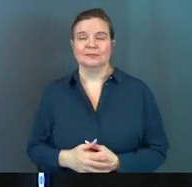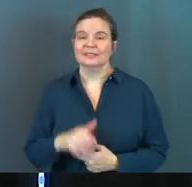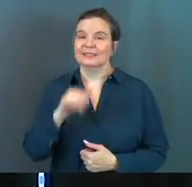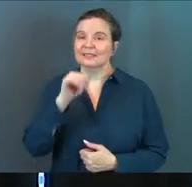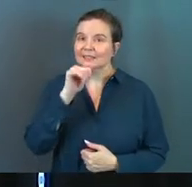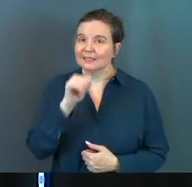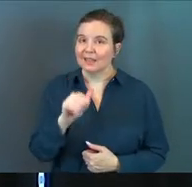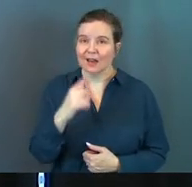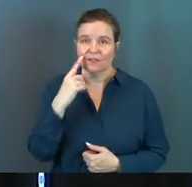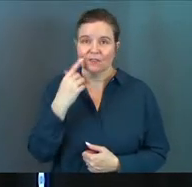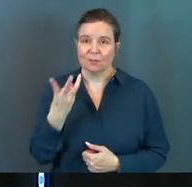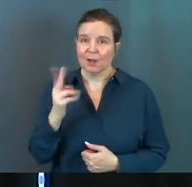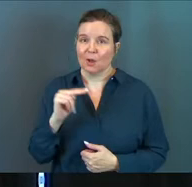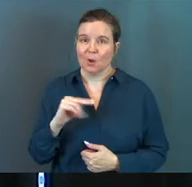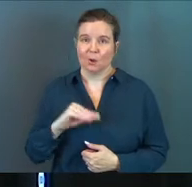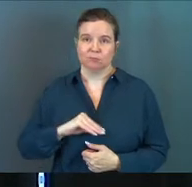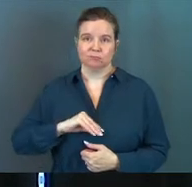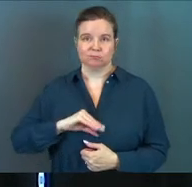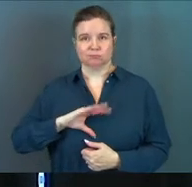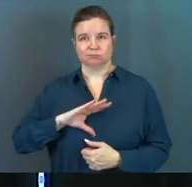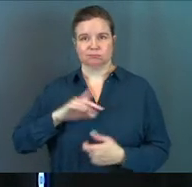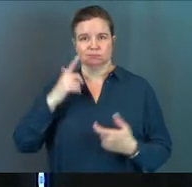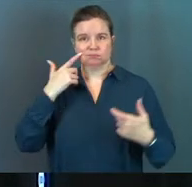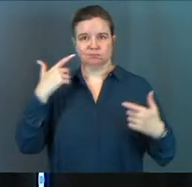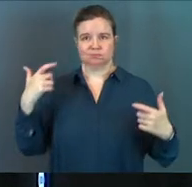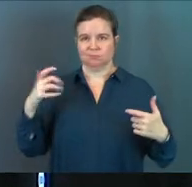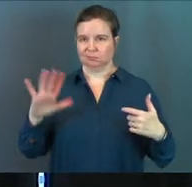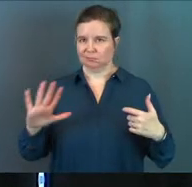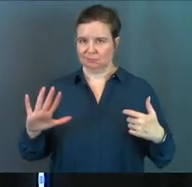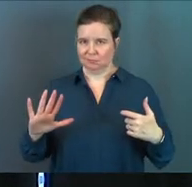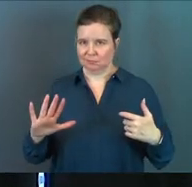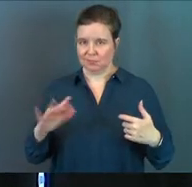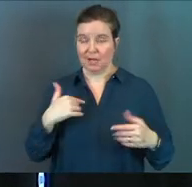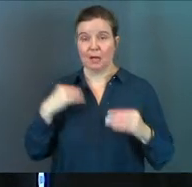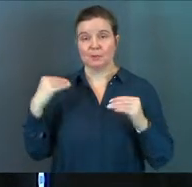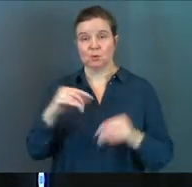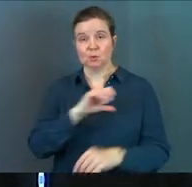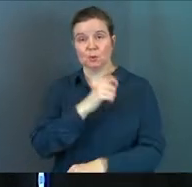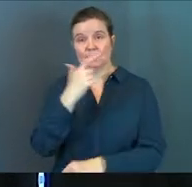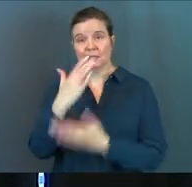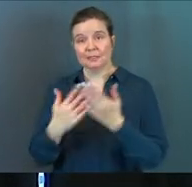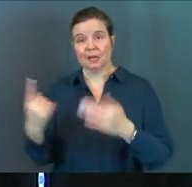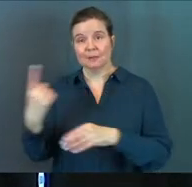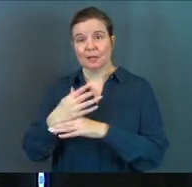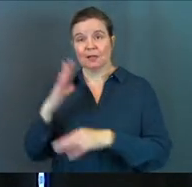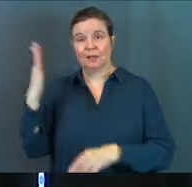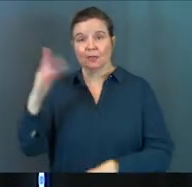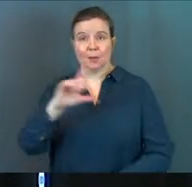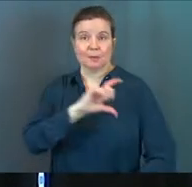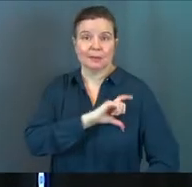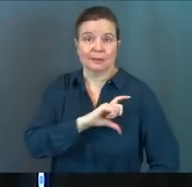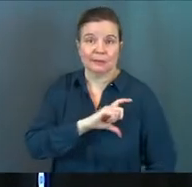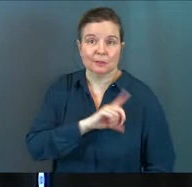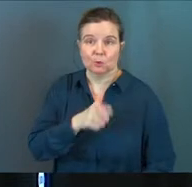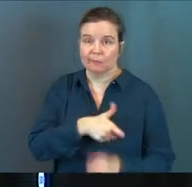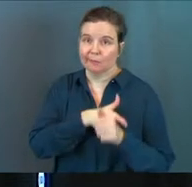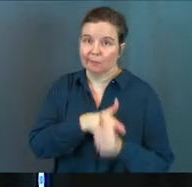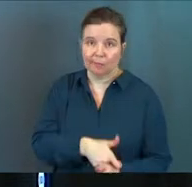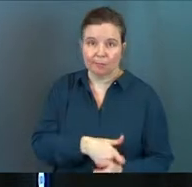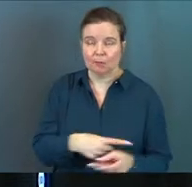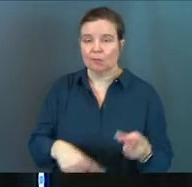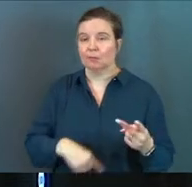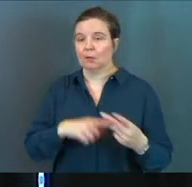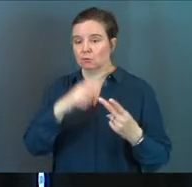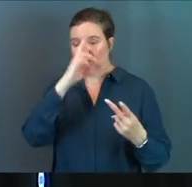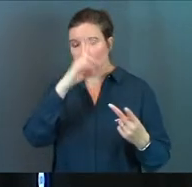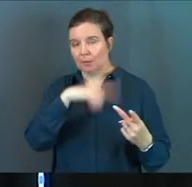Not for my own ego. I'm teaching you authority because someday there's going to be a policeman and you're going to have to